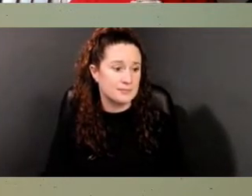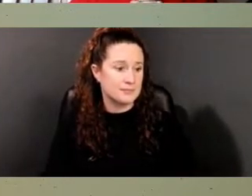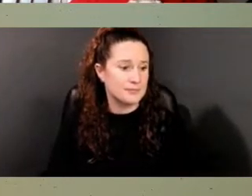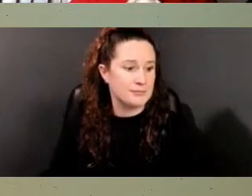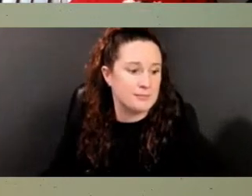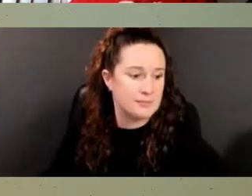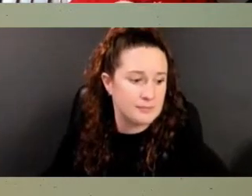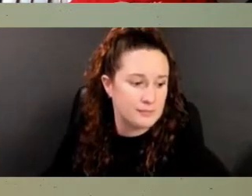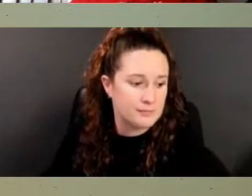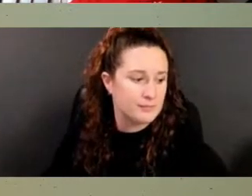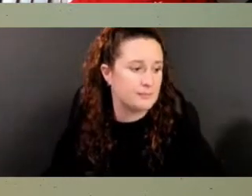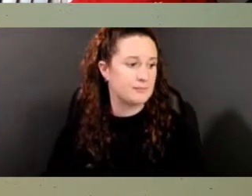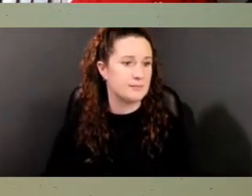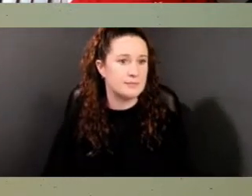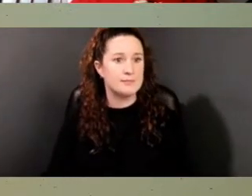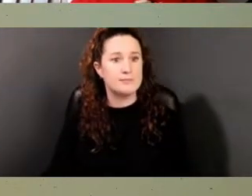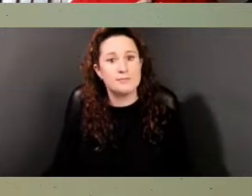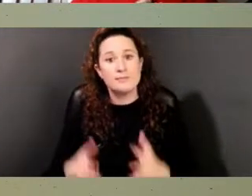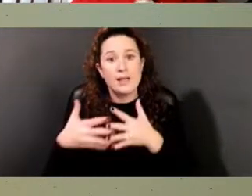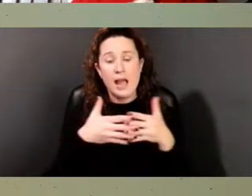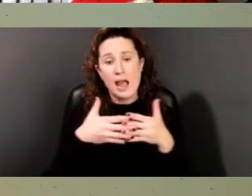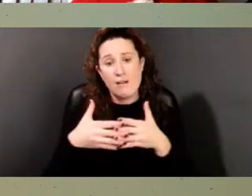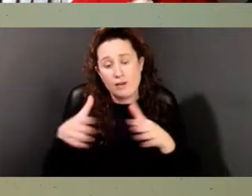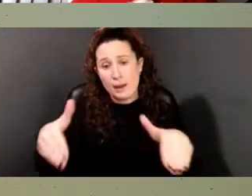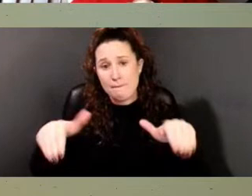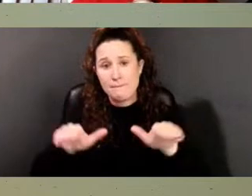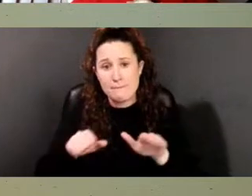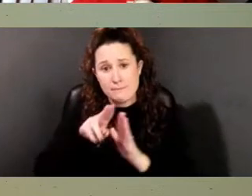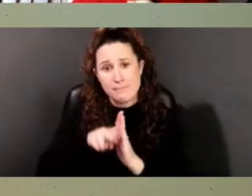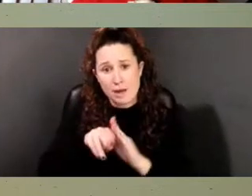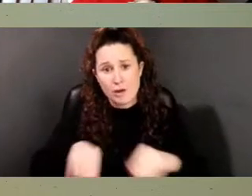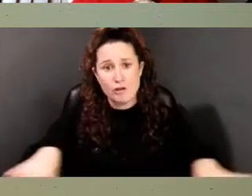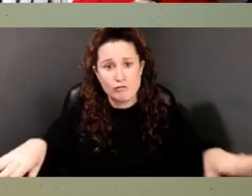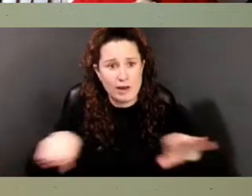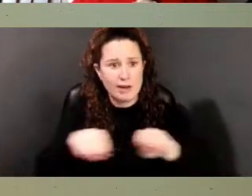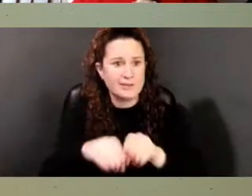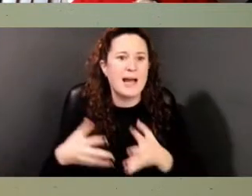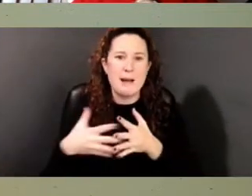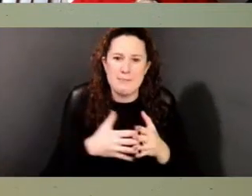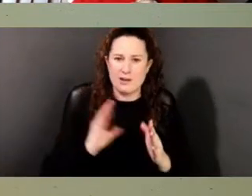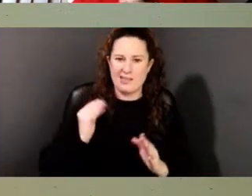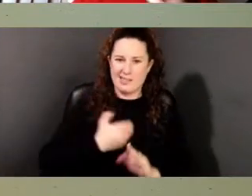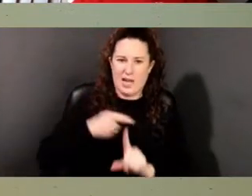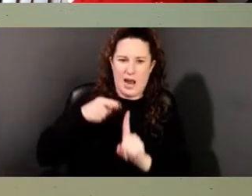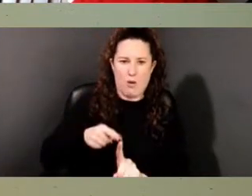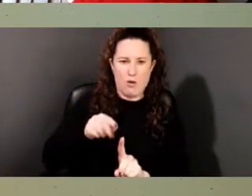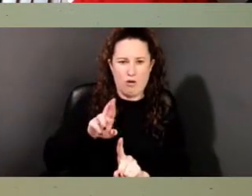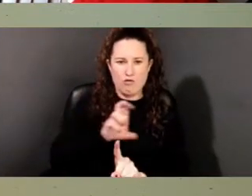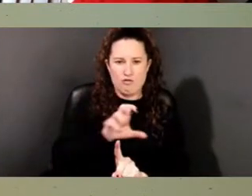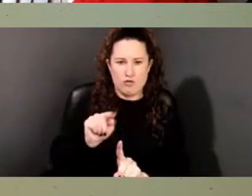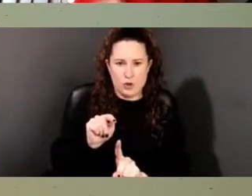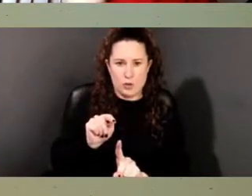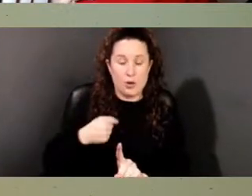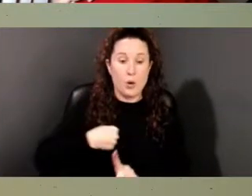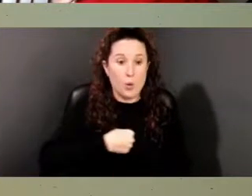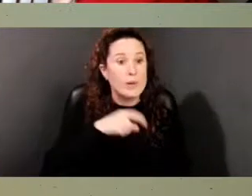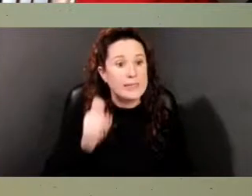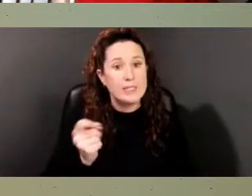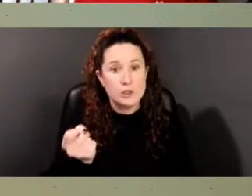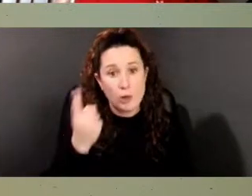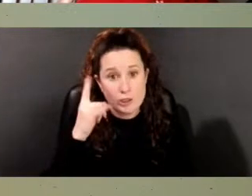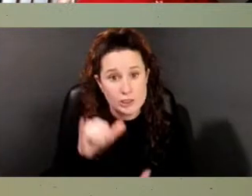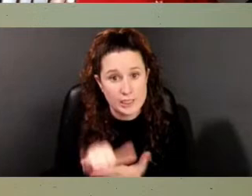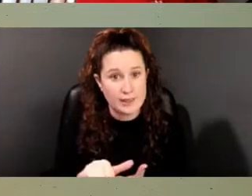African burial grounds are America's roots. We have to understand that. I'm not sure if you're seeing all the pictures.